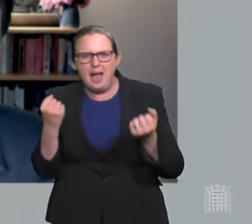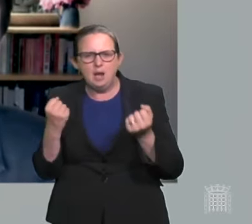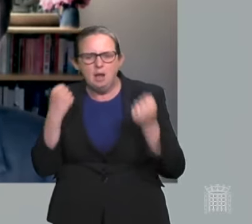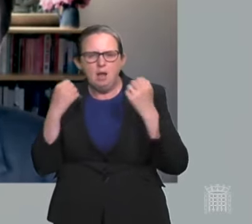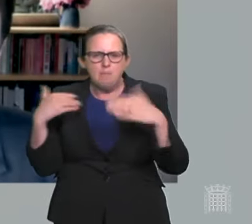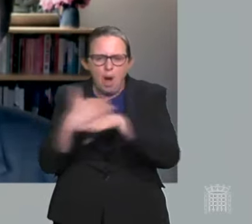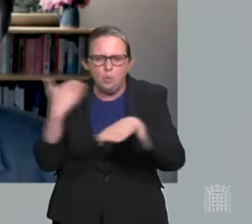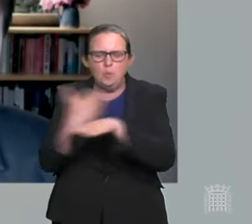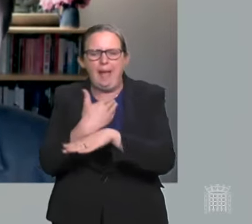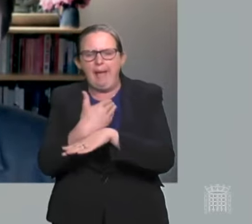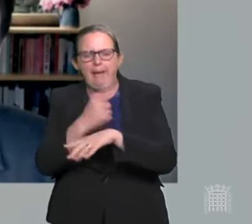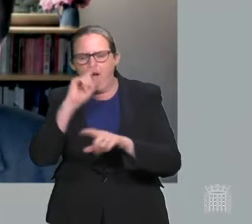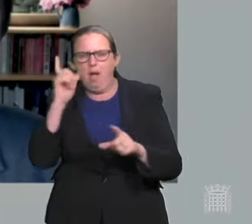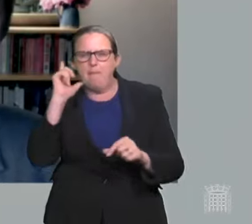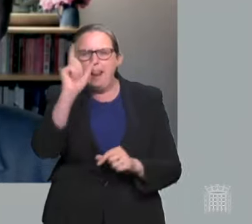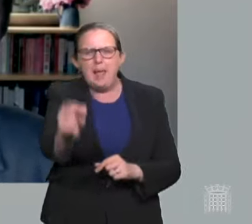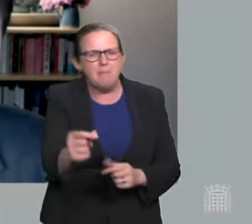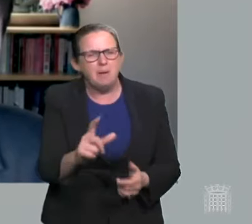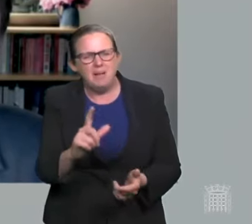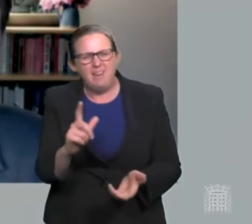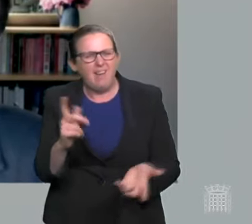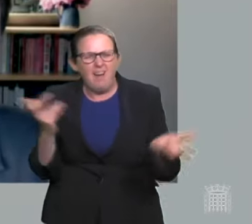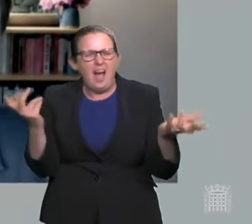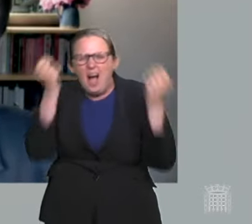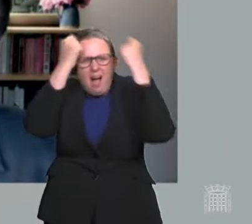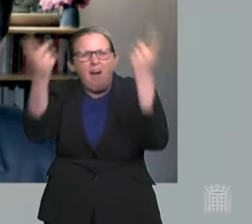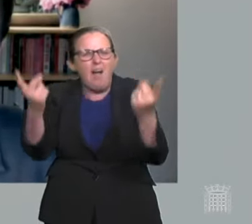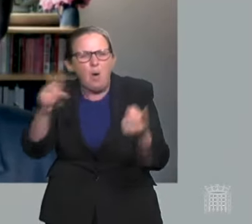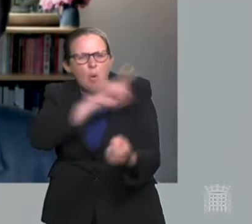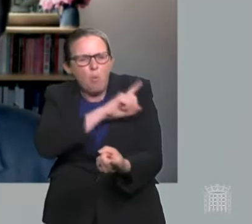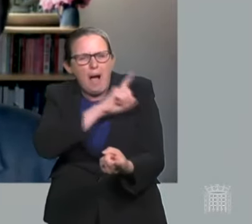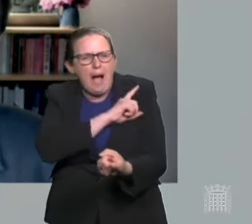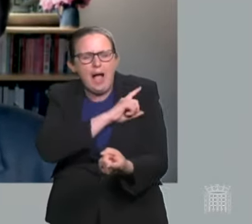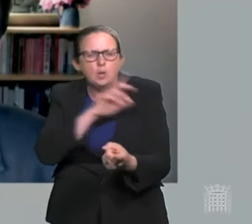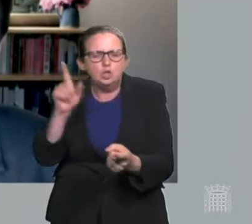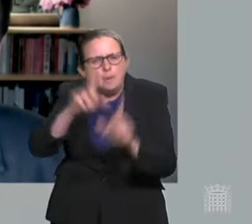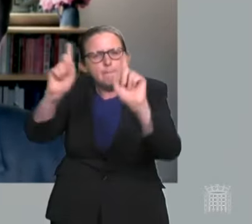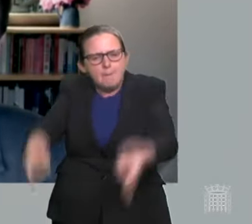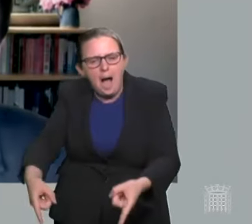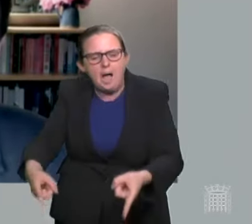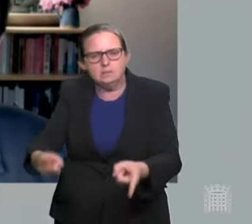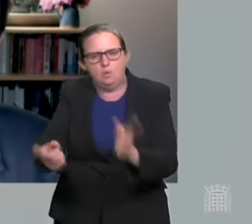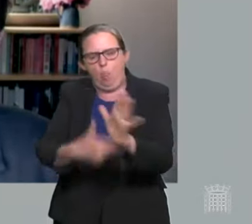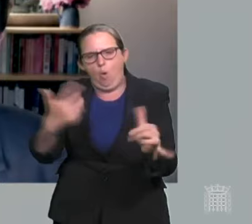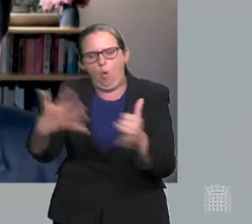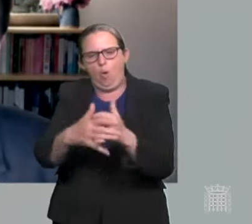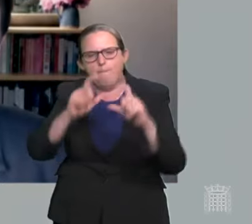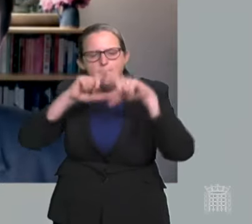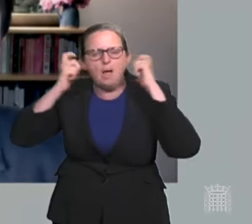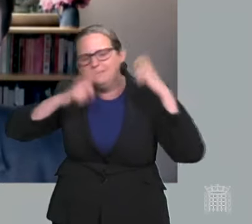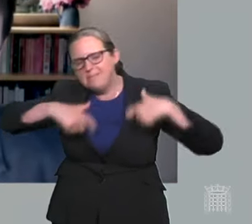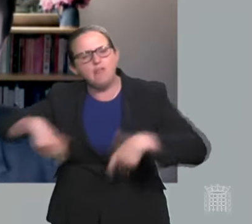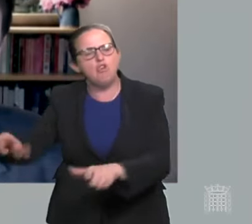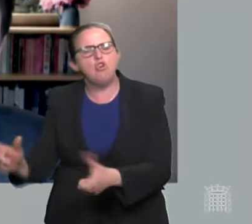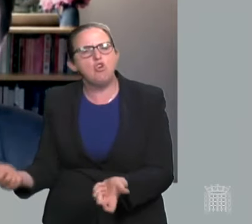others, why, with millions still unvaccinated, with some immunosuppressed, and with the risks of long COVID rising, why